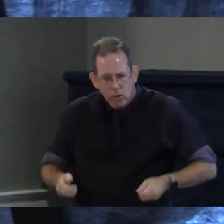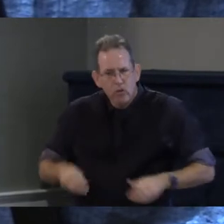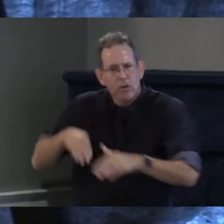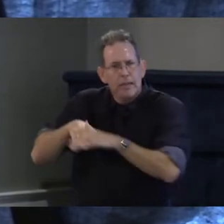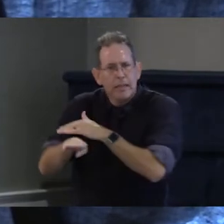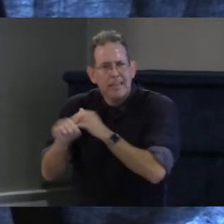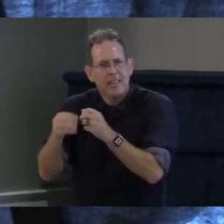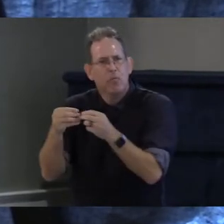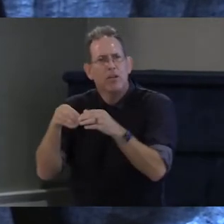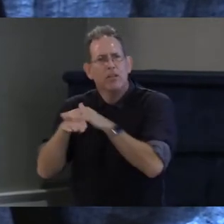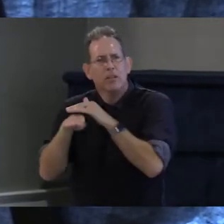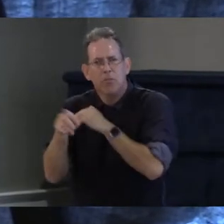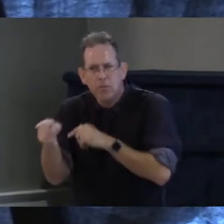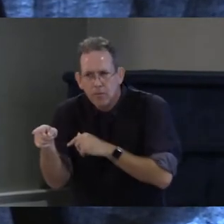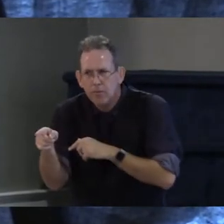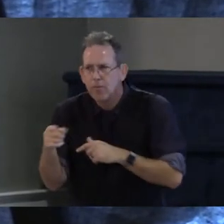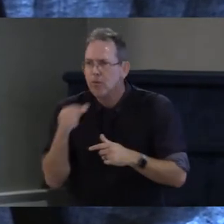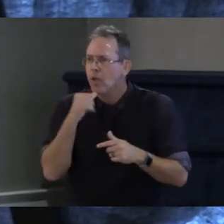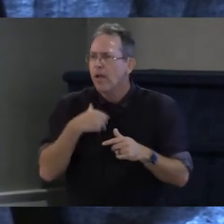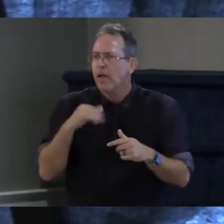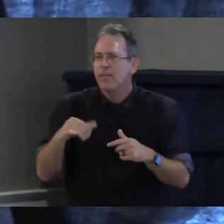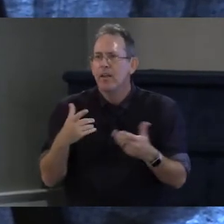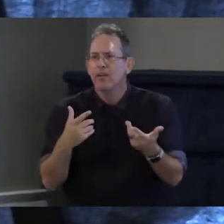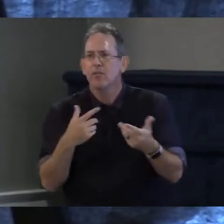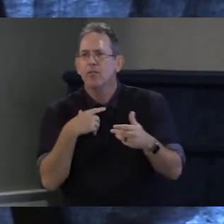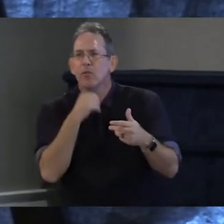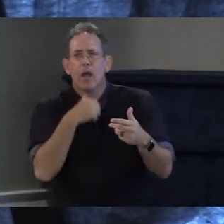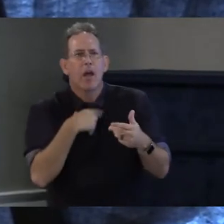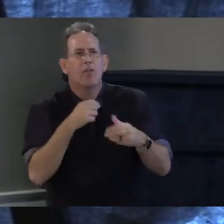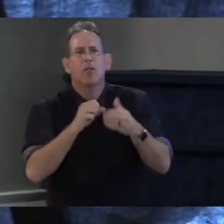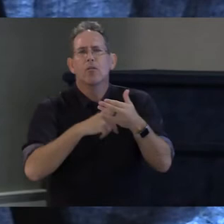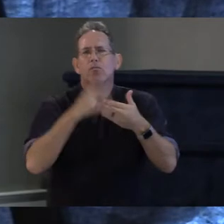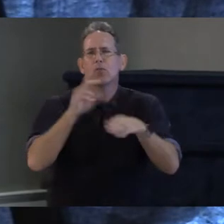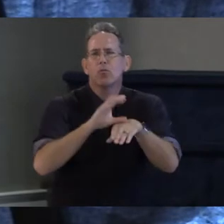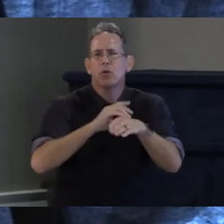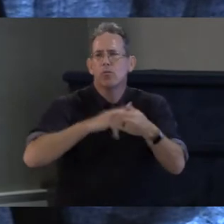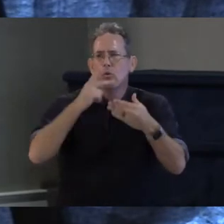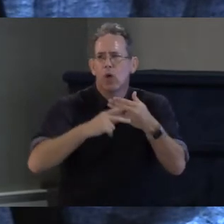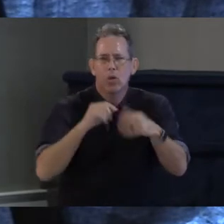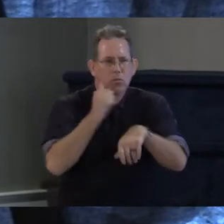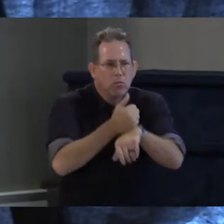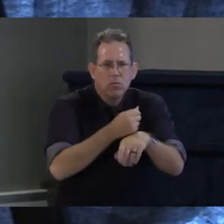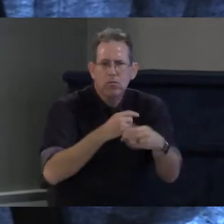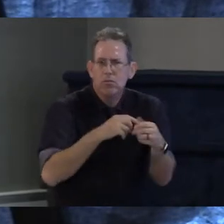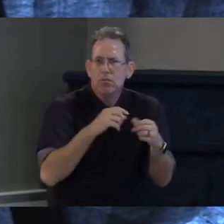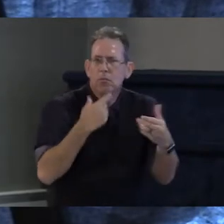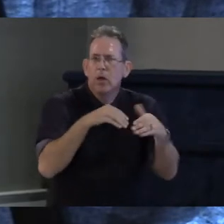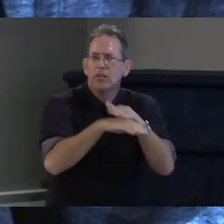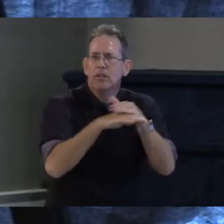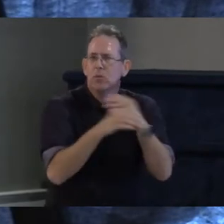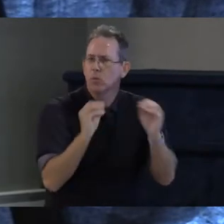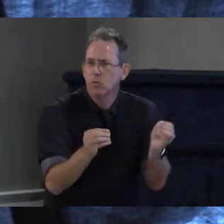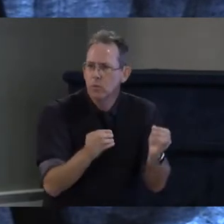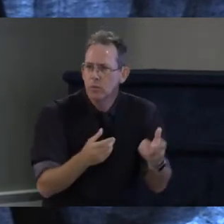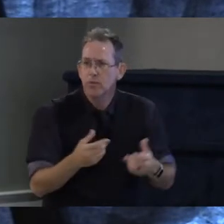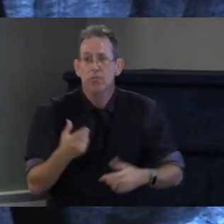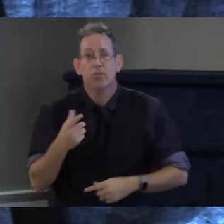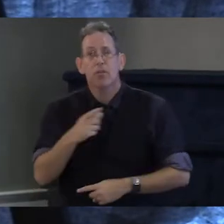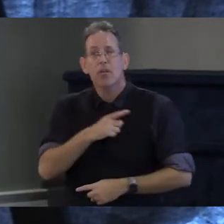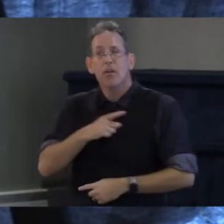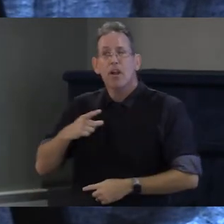assistive software in the workplace but also here in the legislature there are things that we can and should be doing better